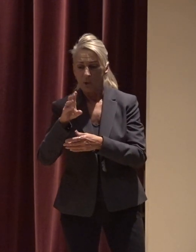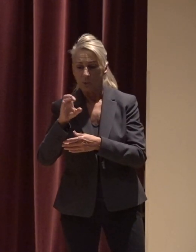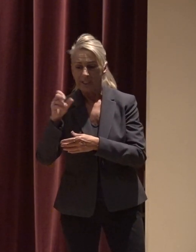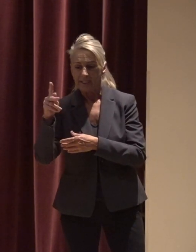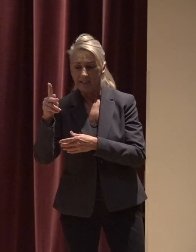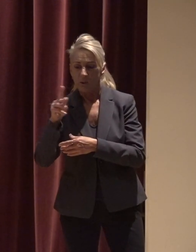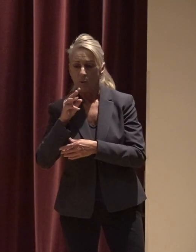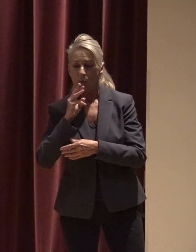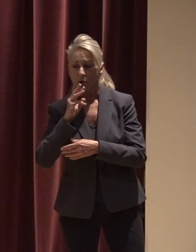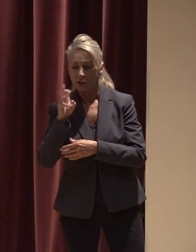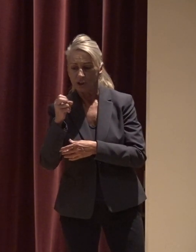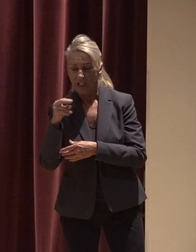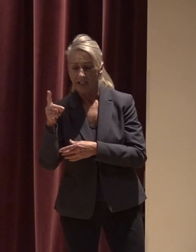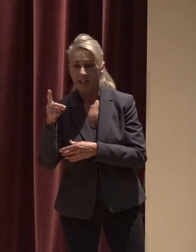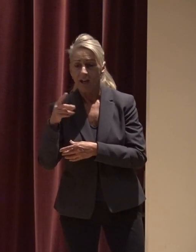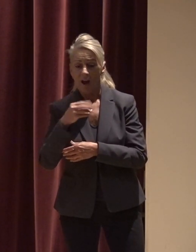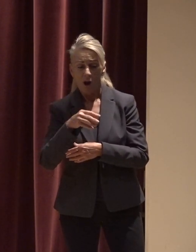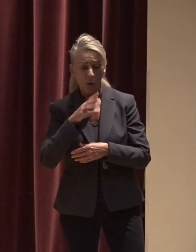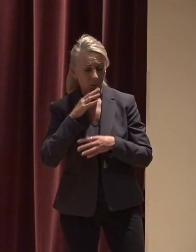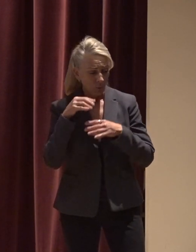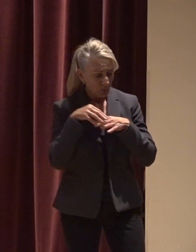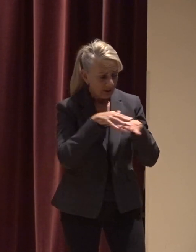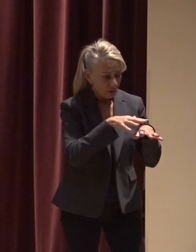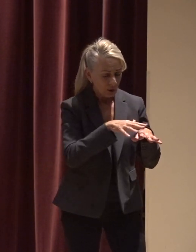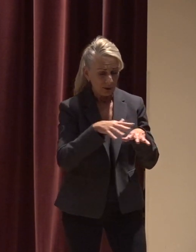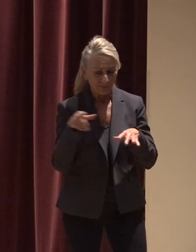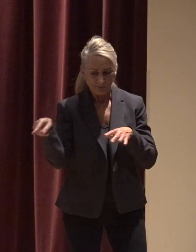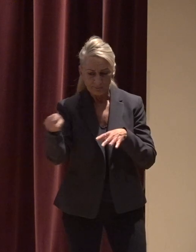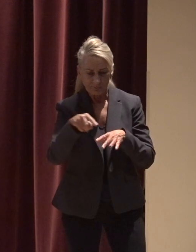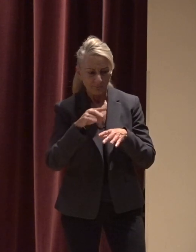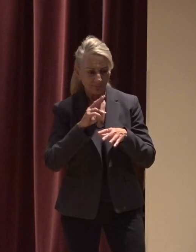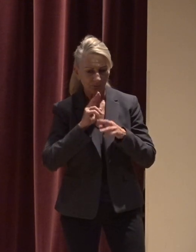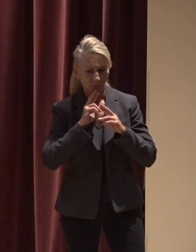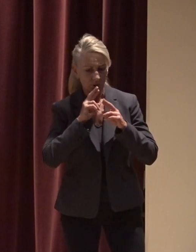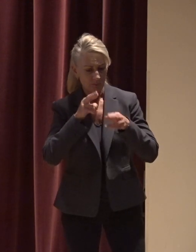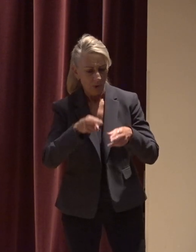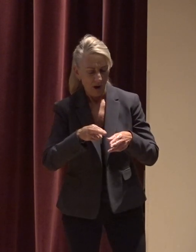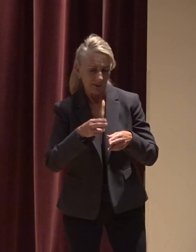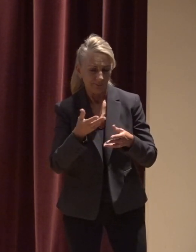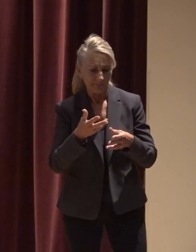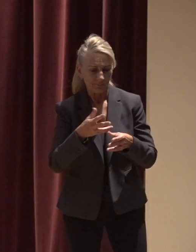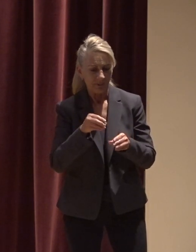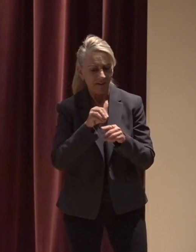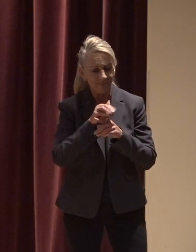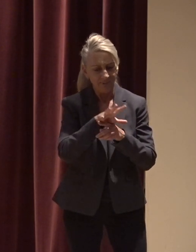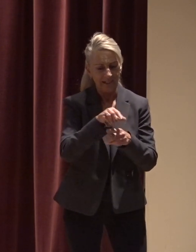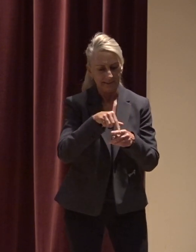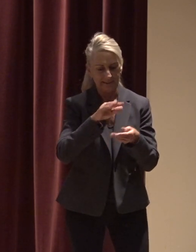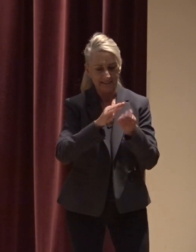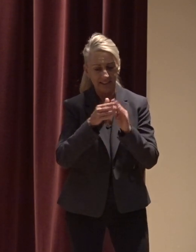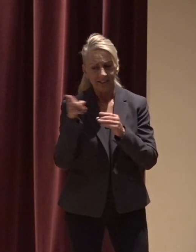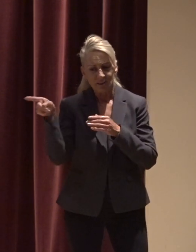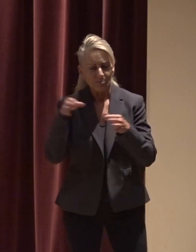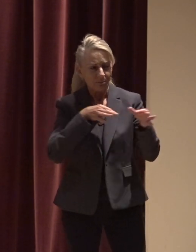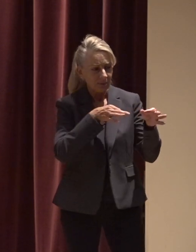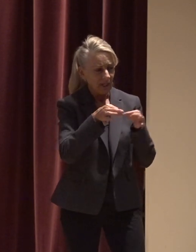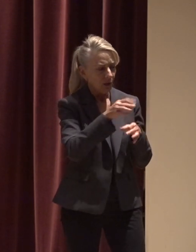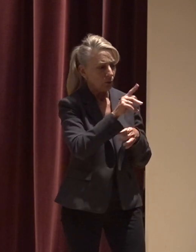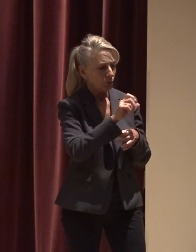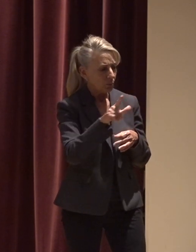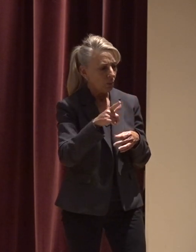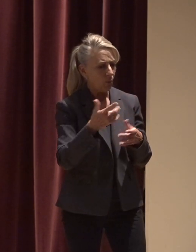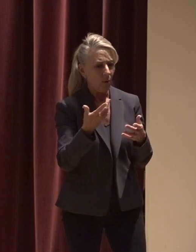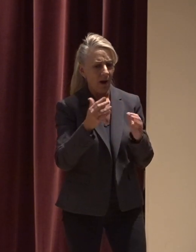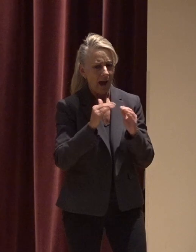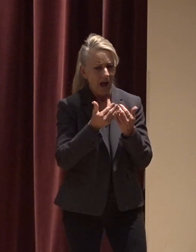limits and how our rivers and streams respond to these storm events within the city he discusses the tools the city uses to collect